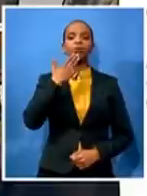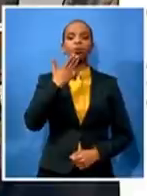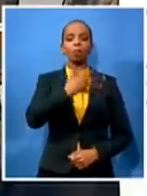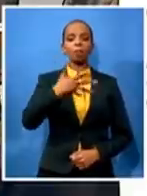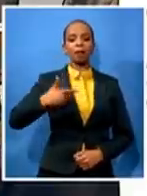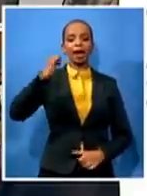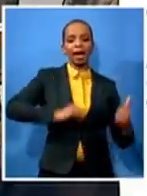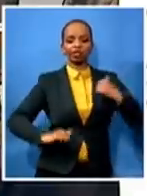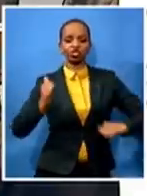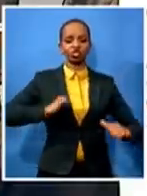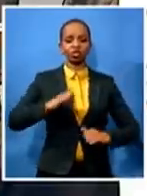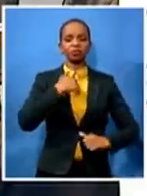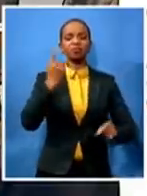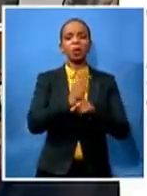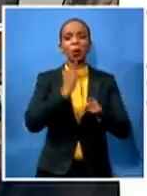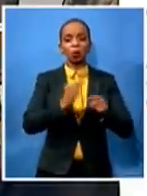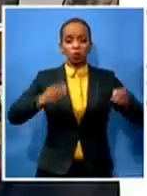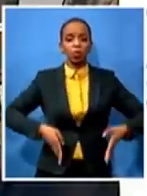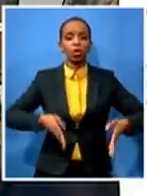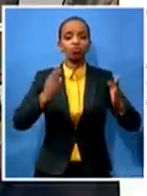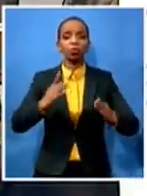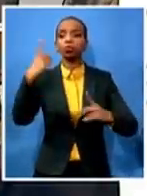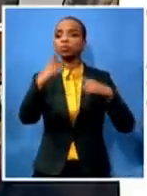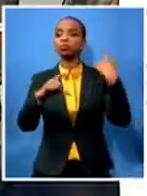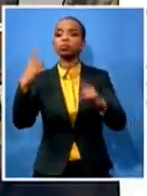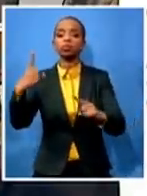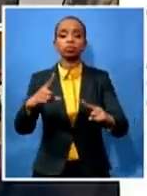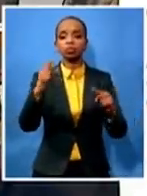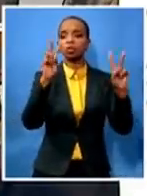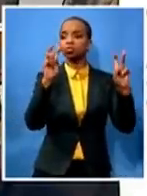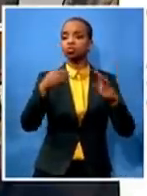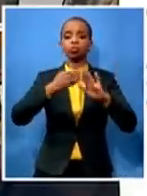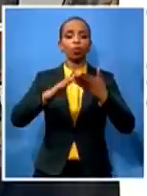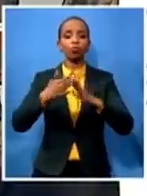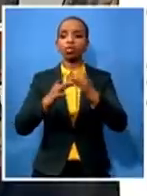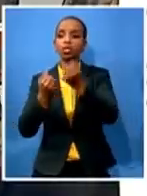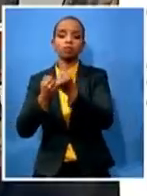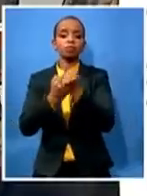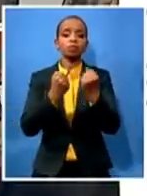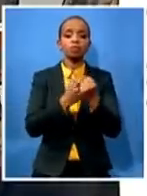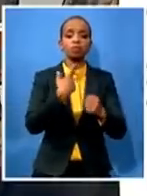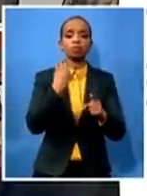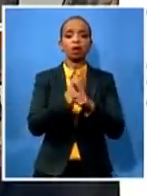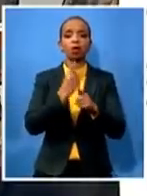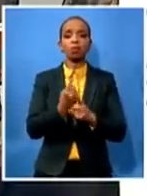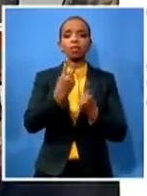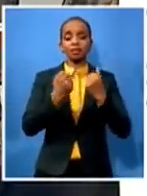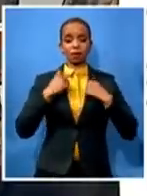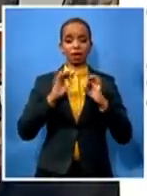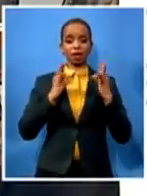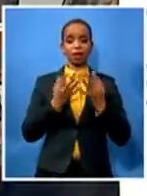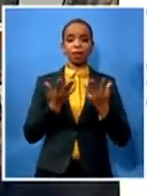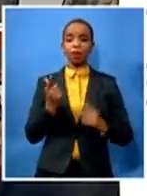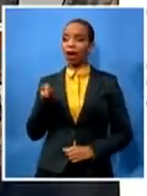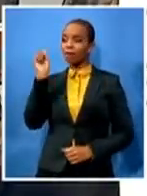issues for my own family things even traveling as far as lesotho because of the love i have for the people not